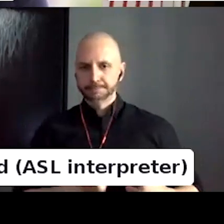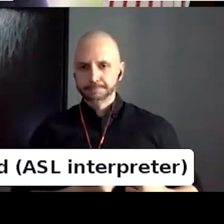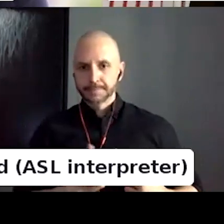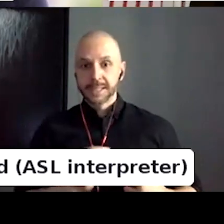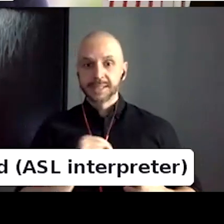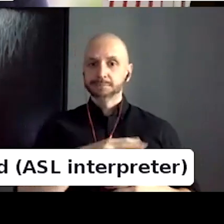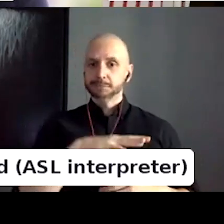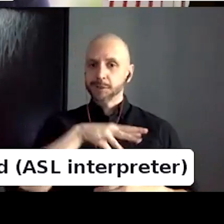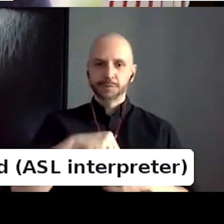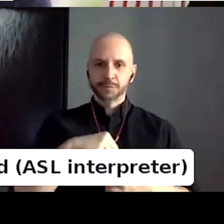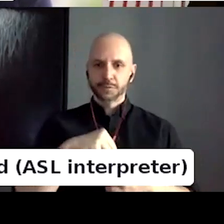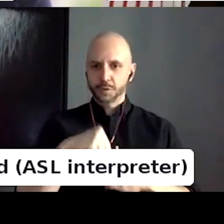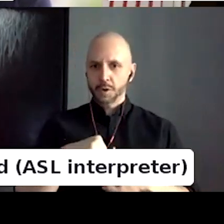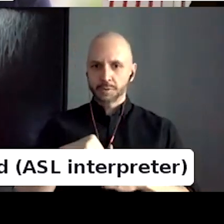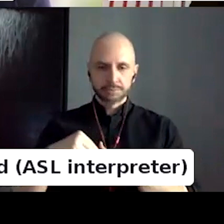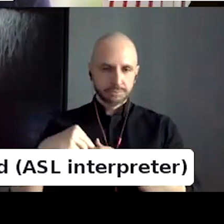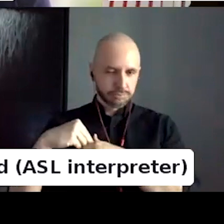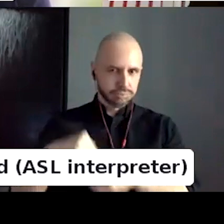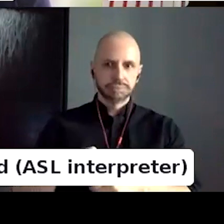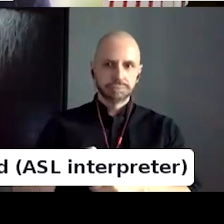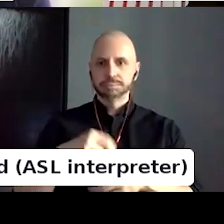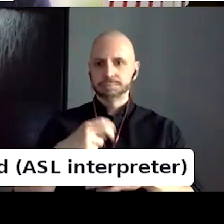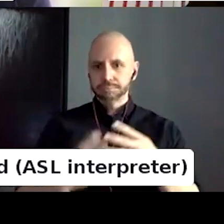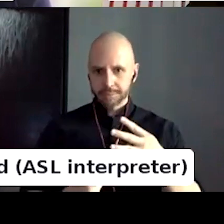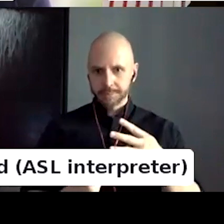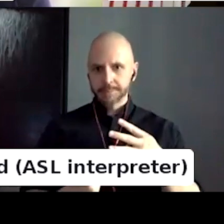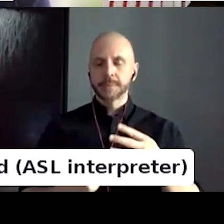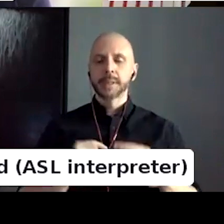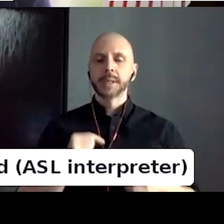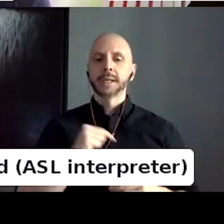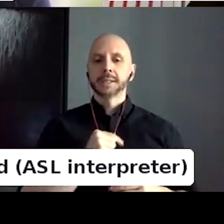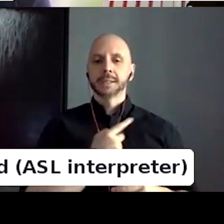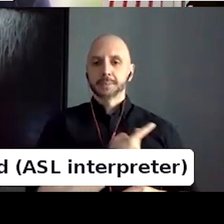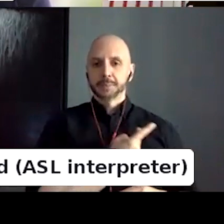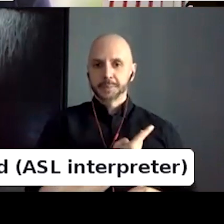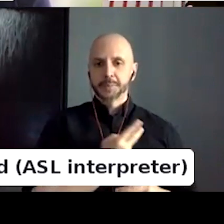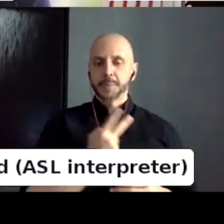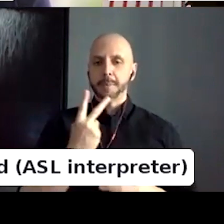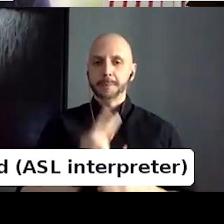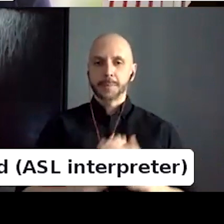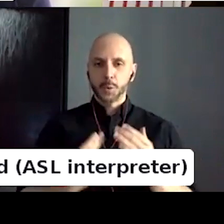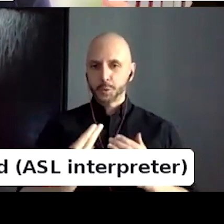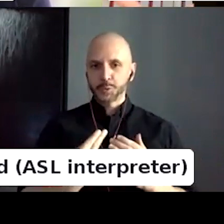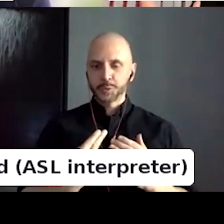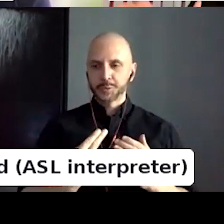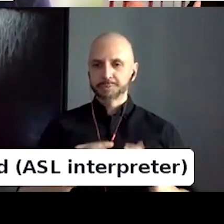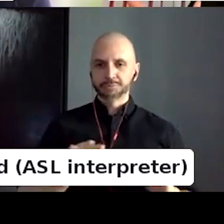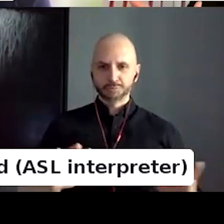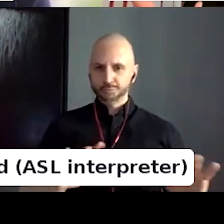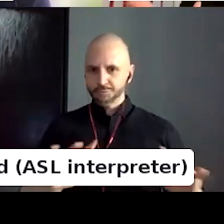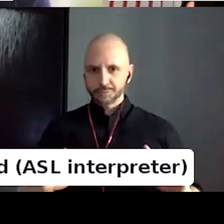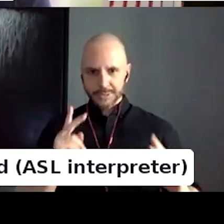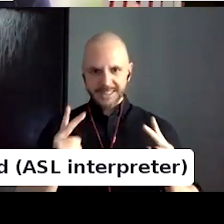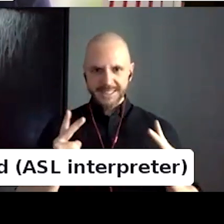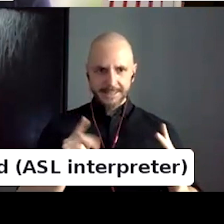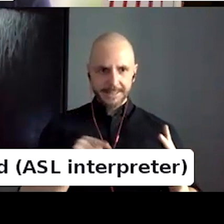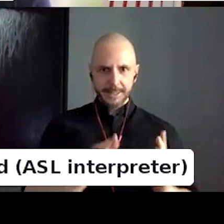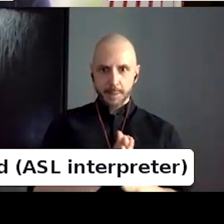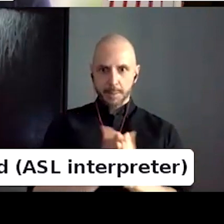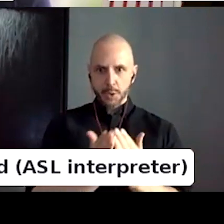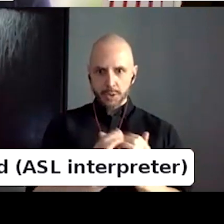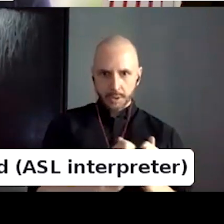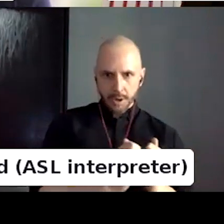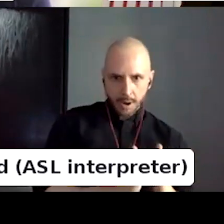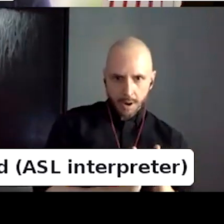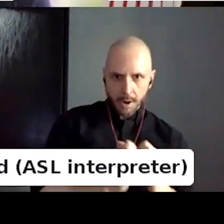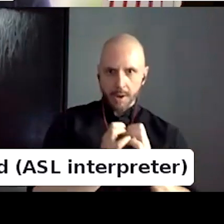And of course, starting Valise is that it was such a joy to, to see everything come together. And that's we wrote the, the,